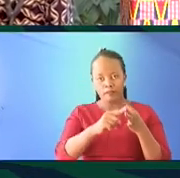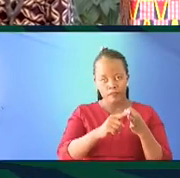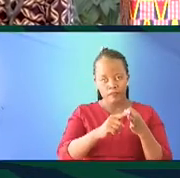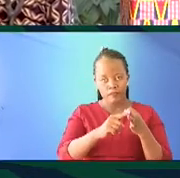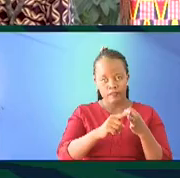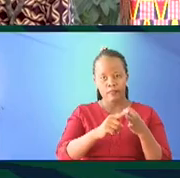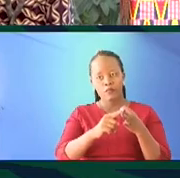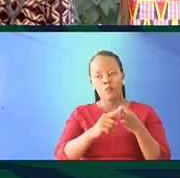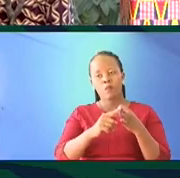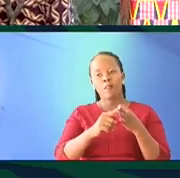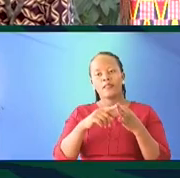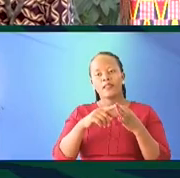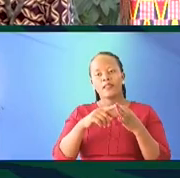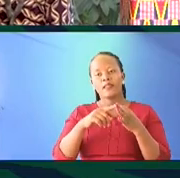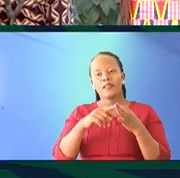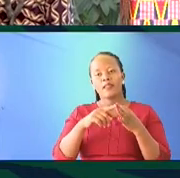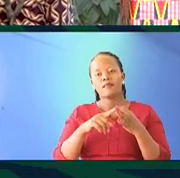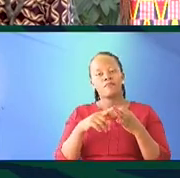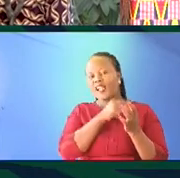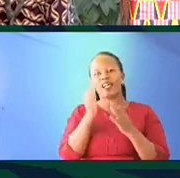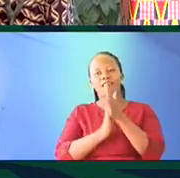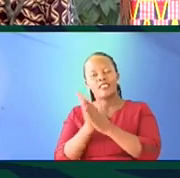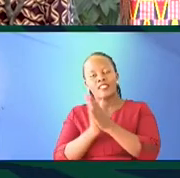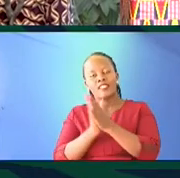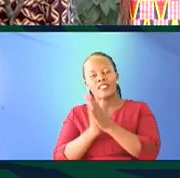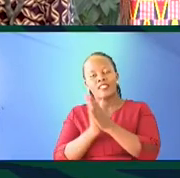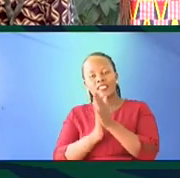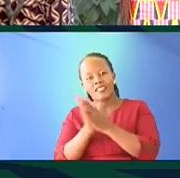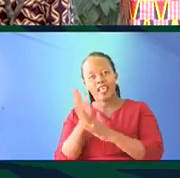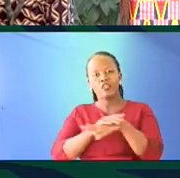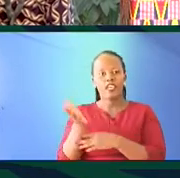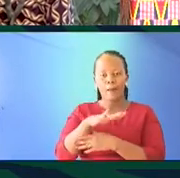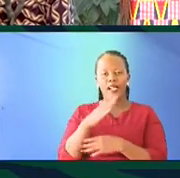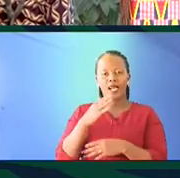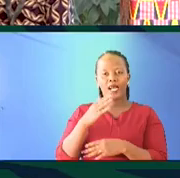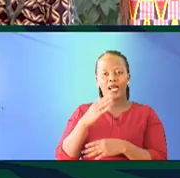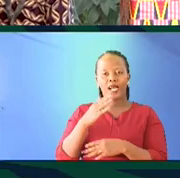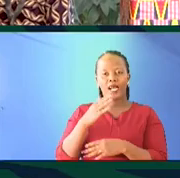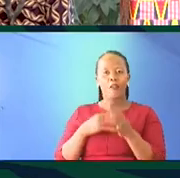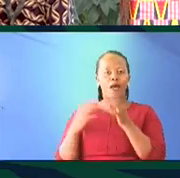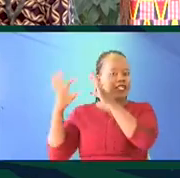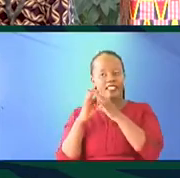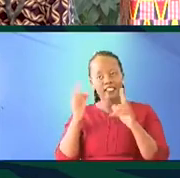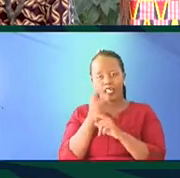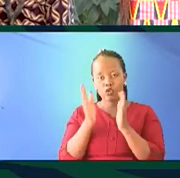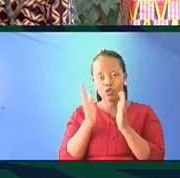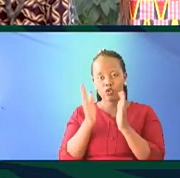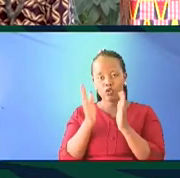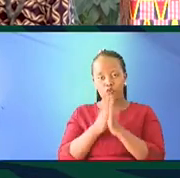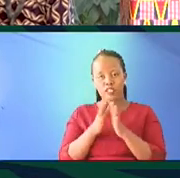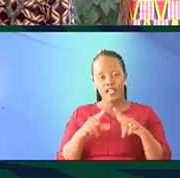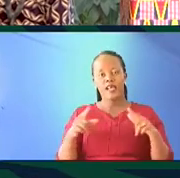of lack of the desire to reclaim our culture, and culture starts with the